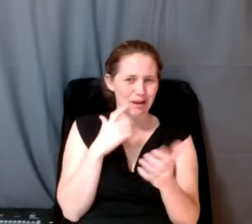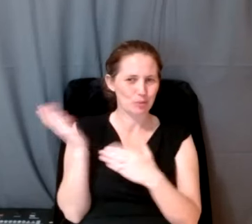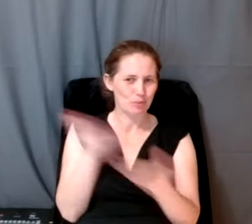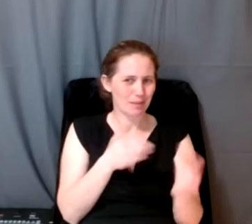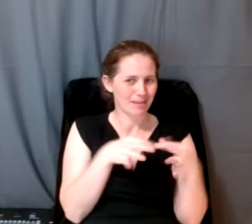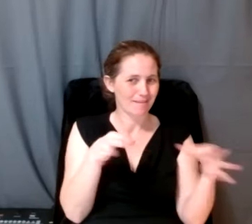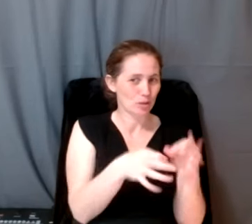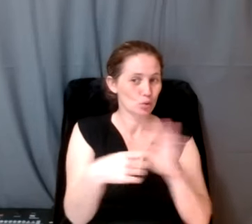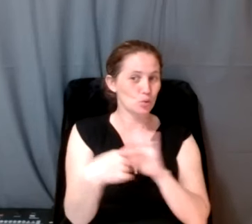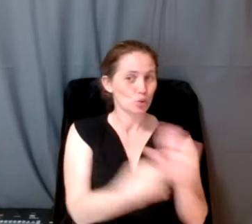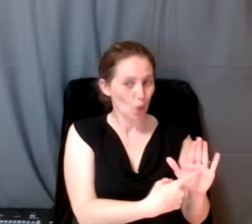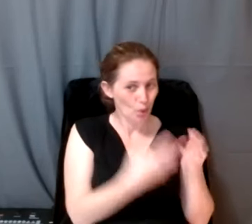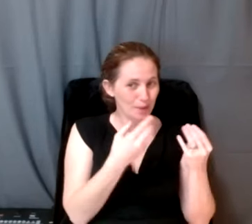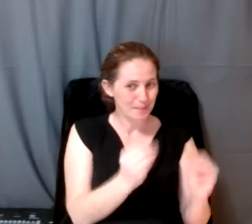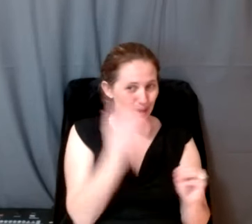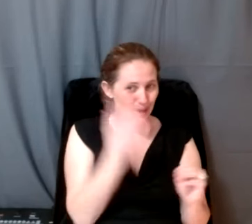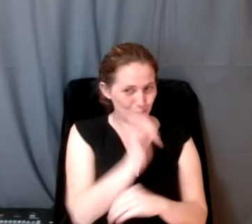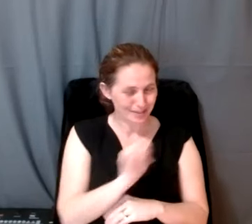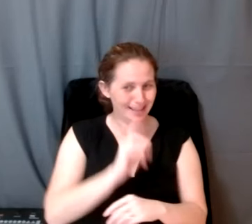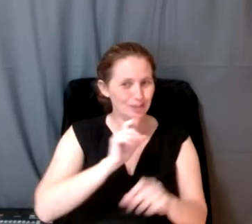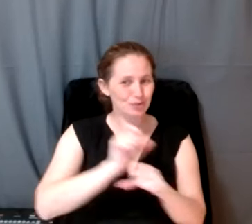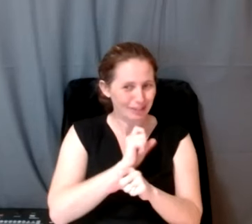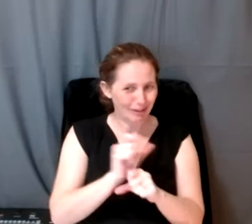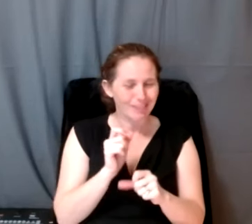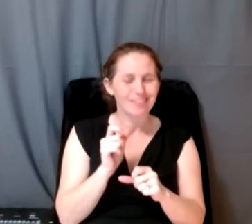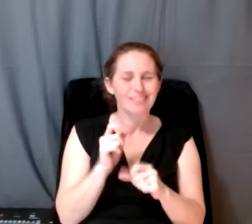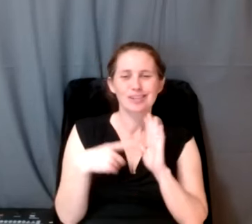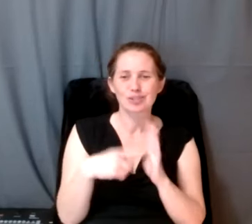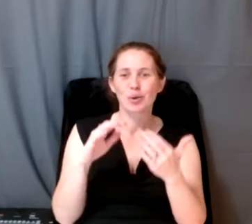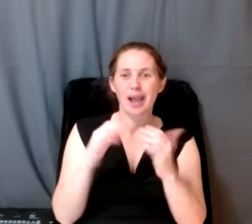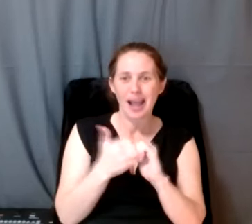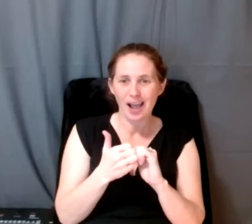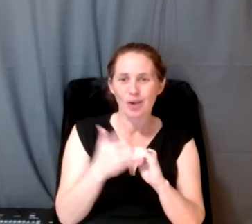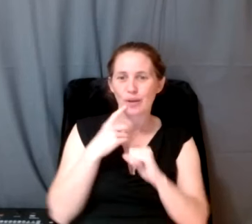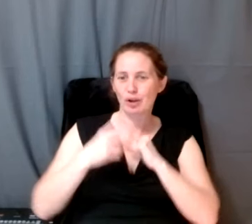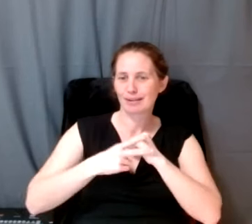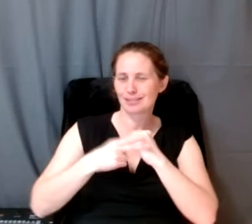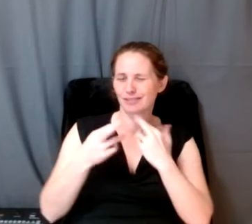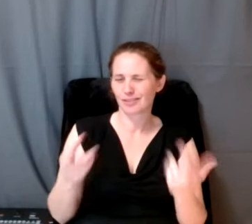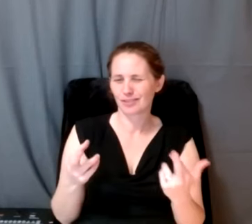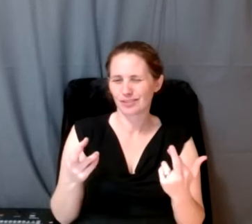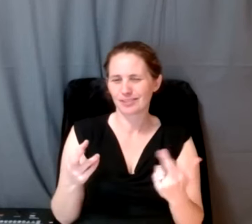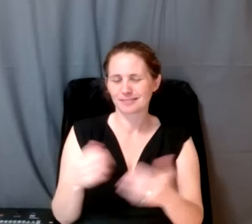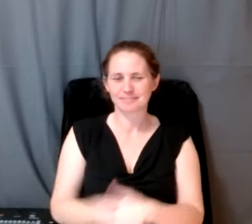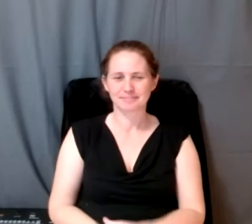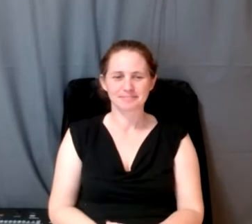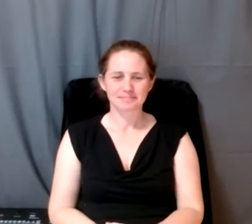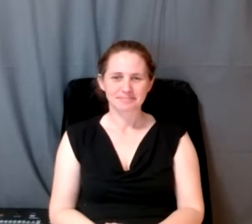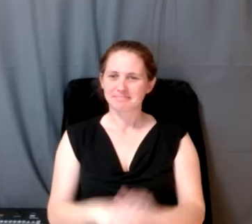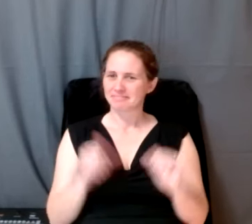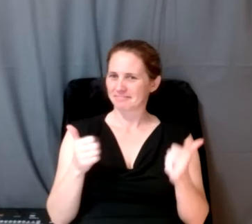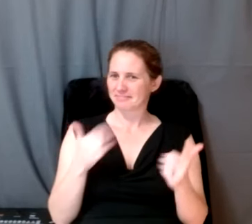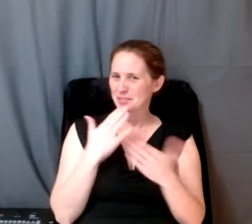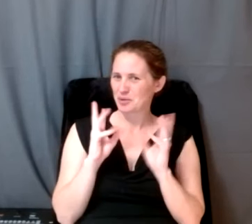field to show them what our methodology looks like in practice and to show them how we are conserving resources in the field. Sounds like a good